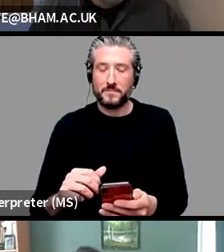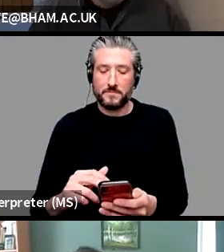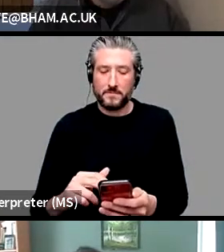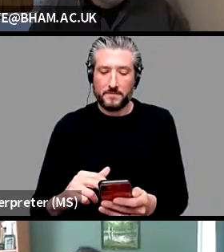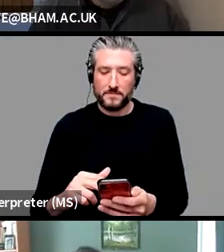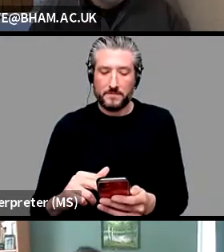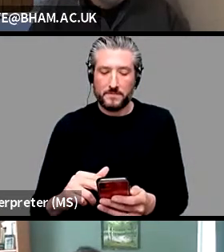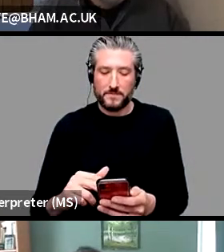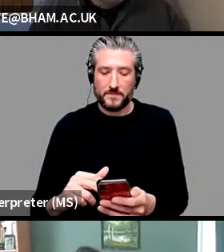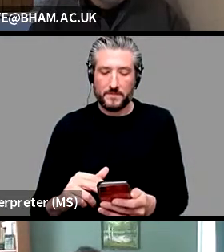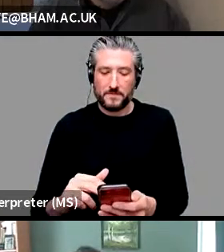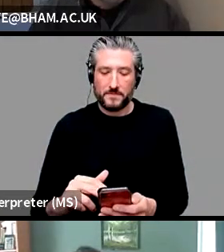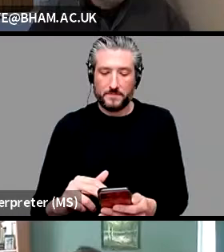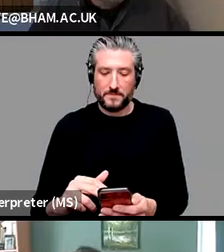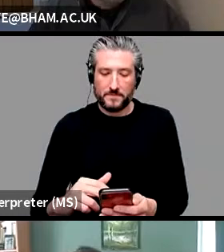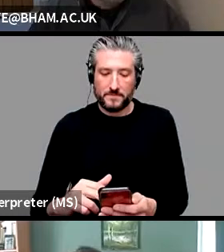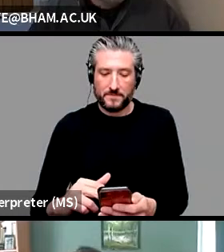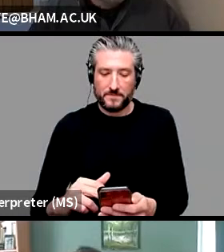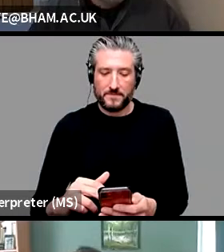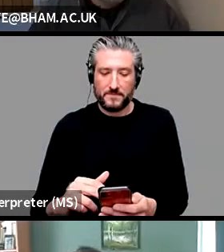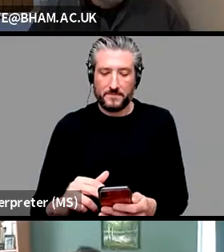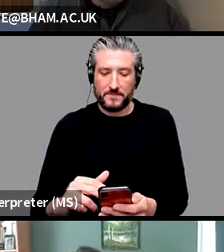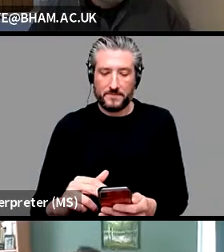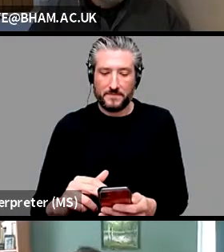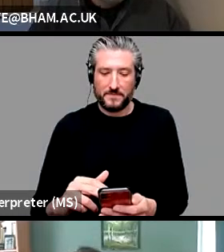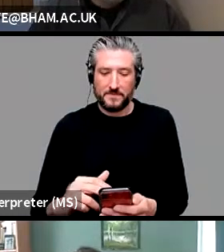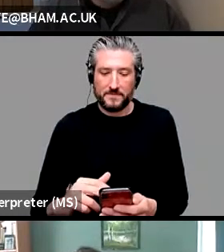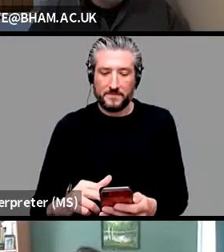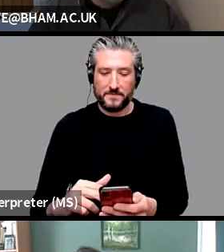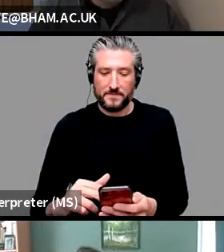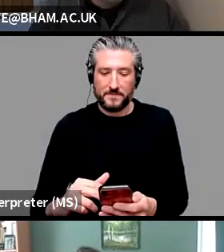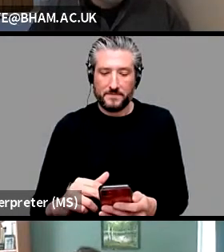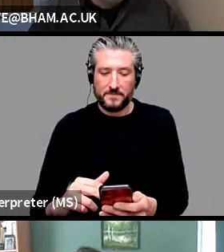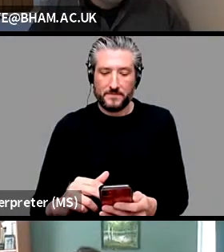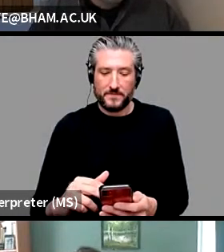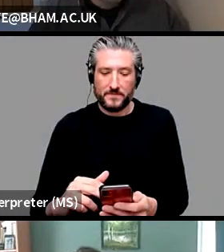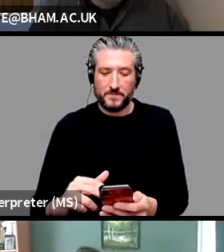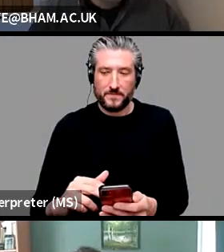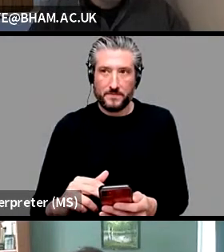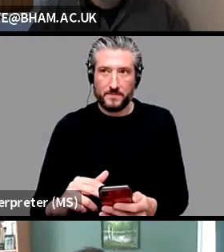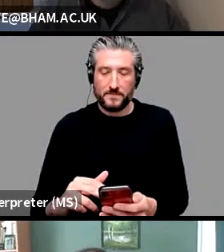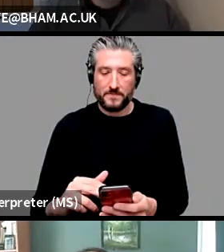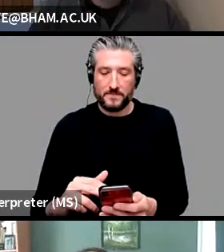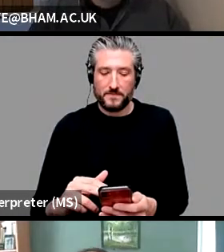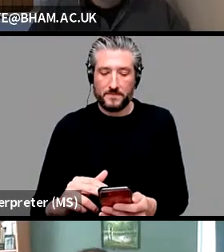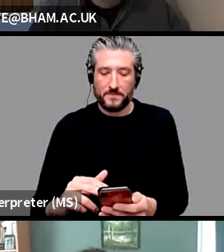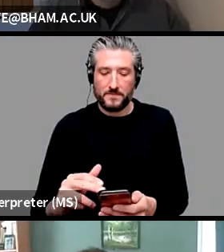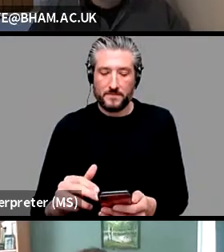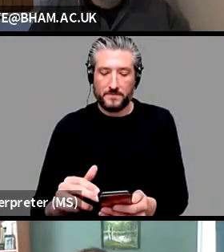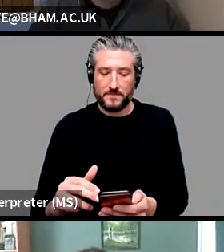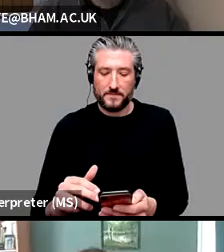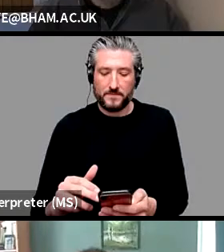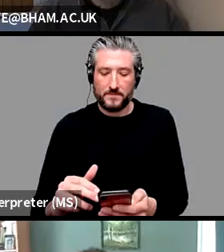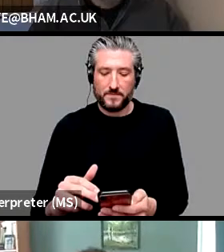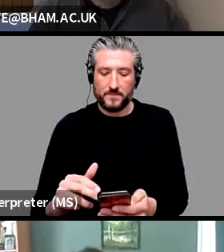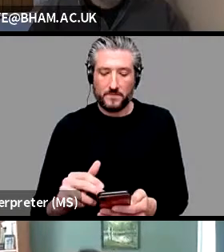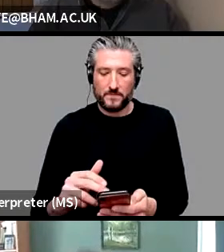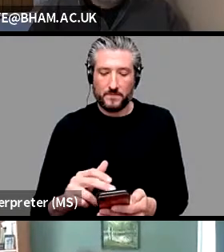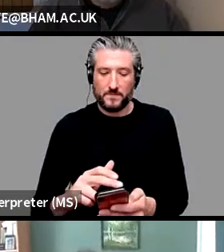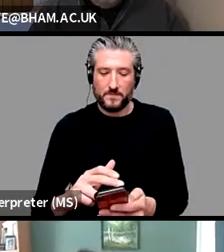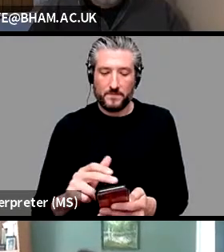-C-A-C-S-S. I was just looking at the acronym for it. I remember when that was being started up and